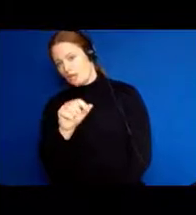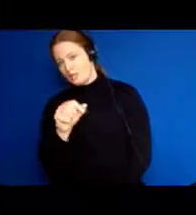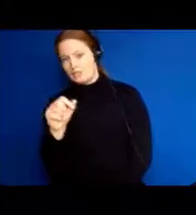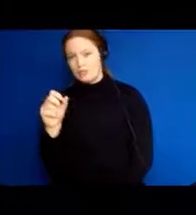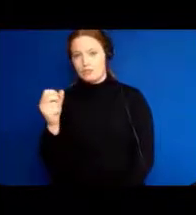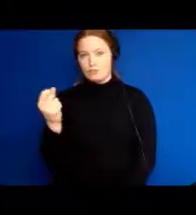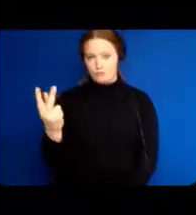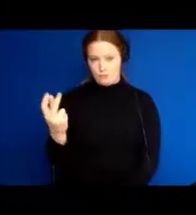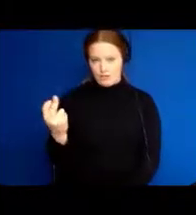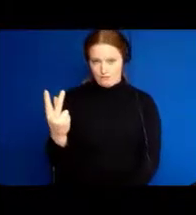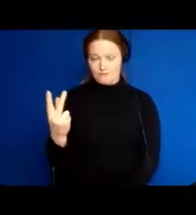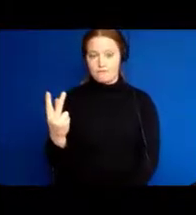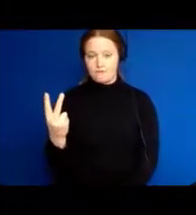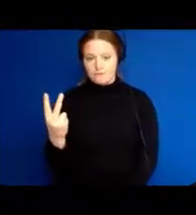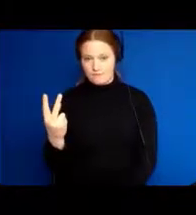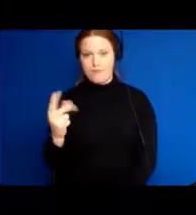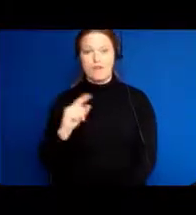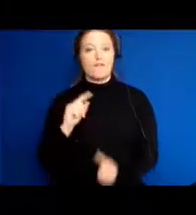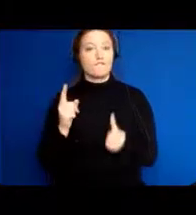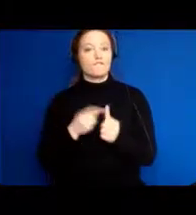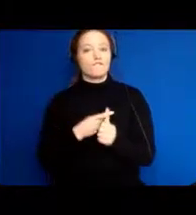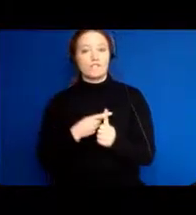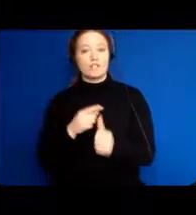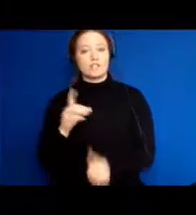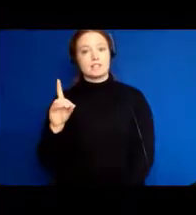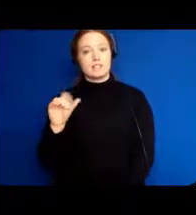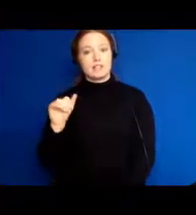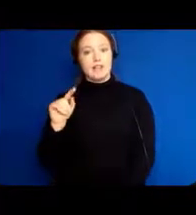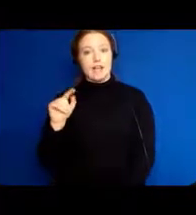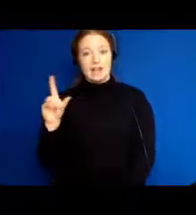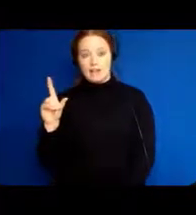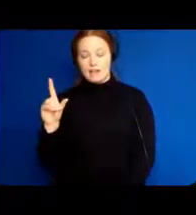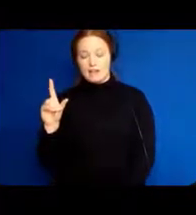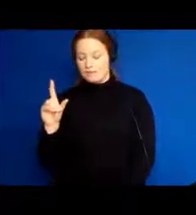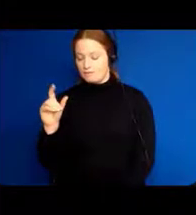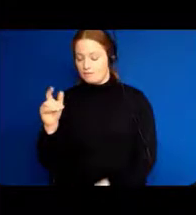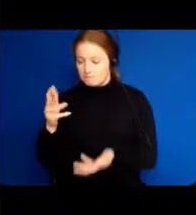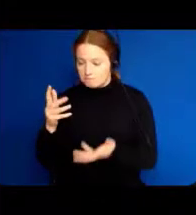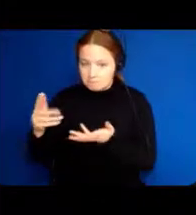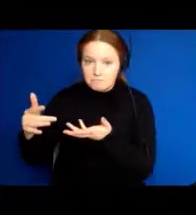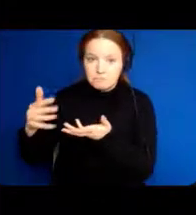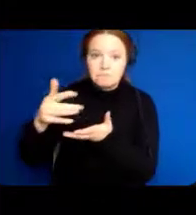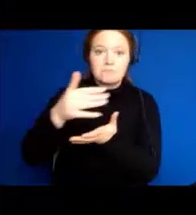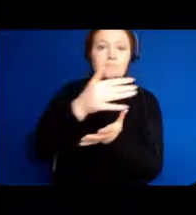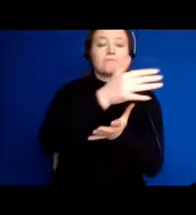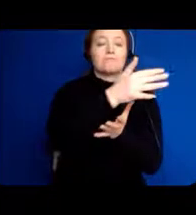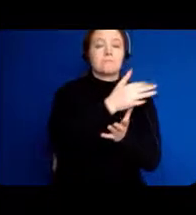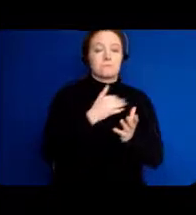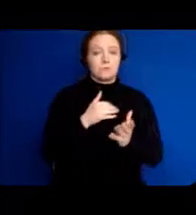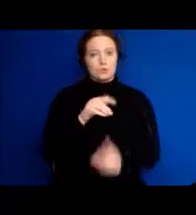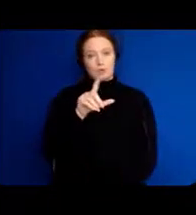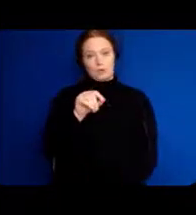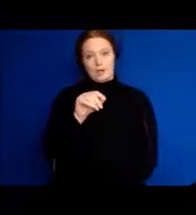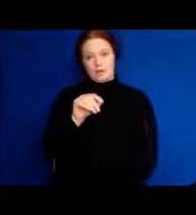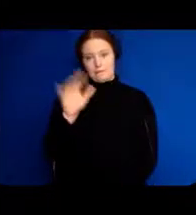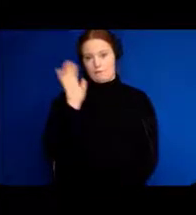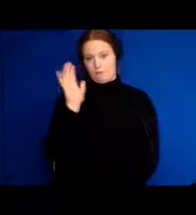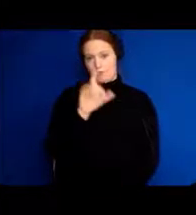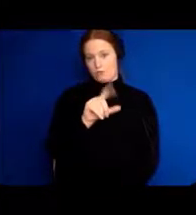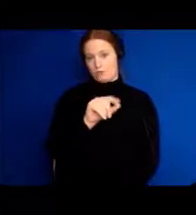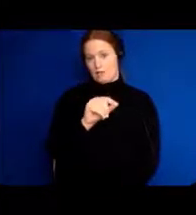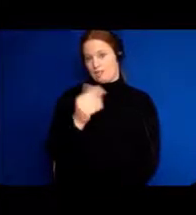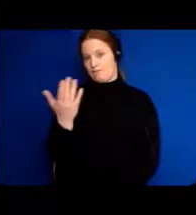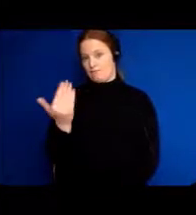wave of data was finished collecting, being collected in 2015. And the way it goes is,